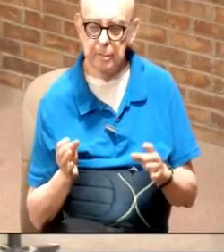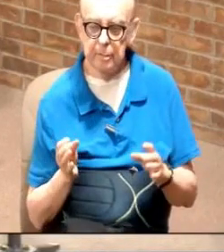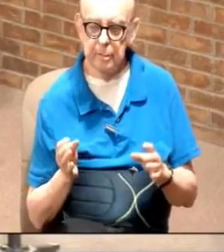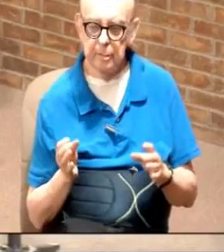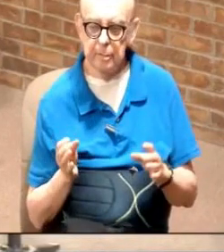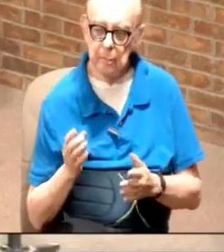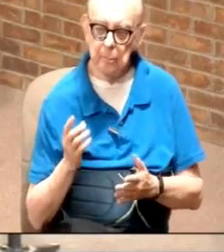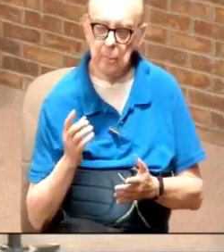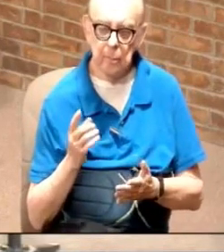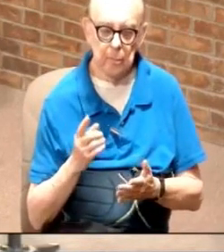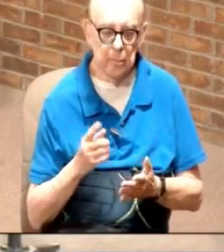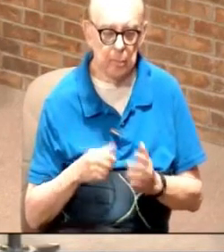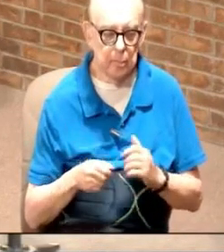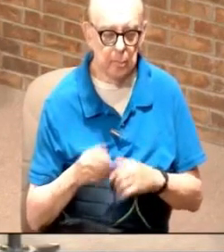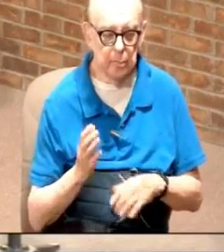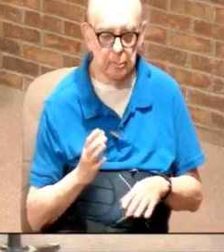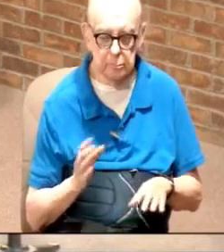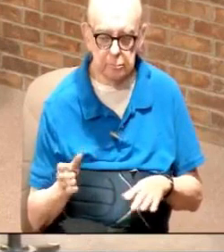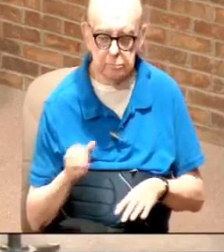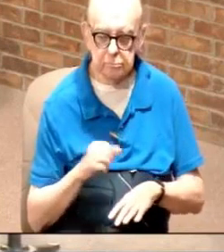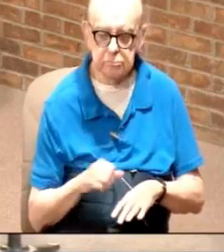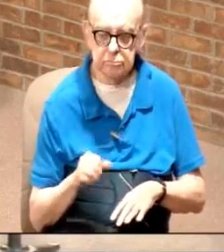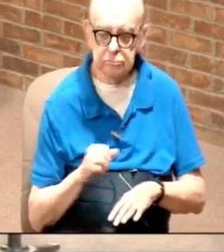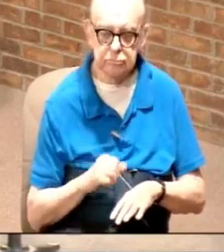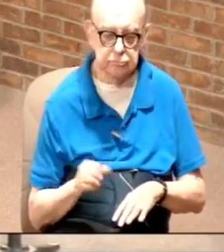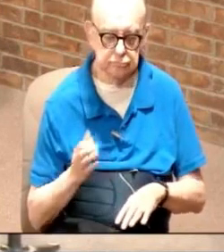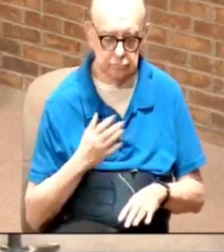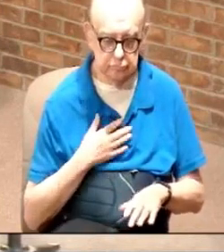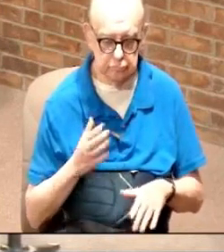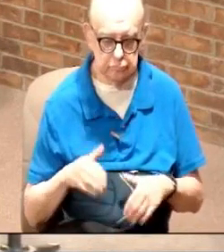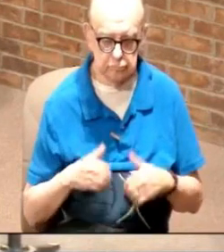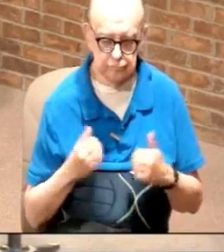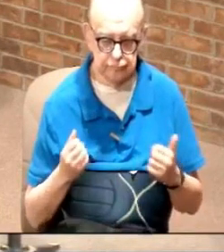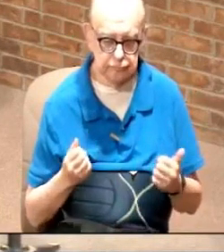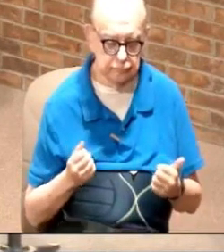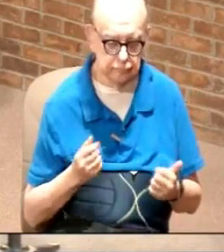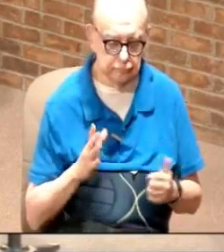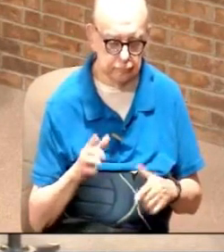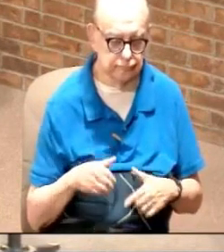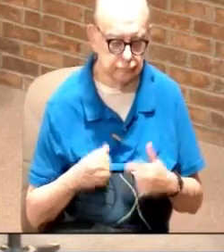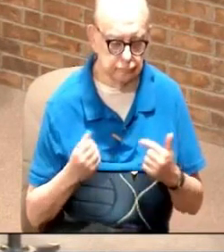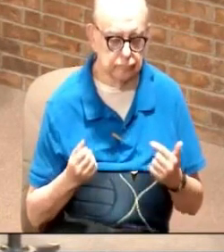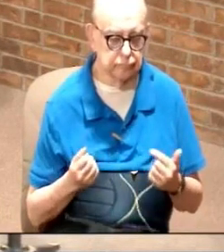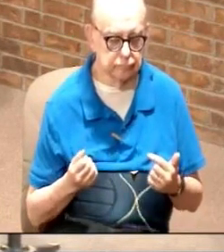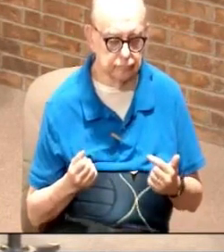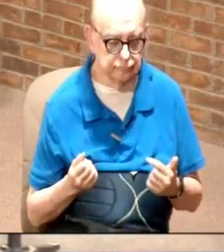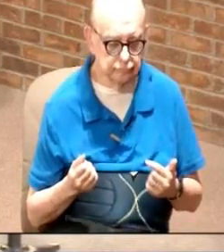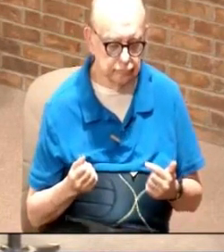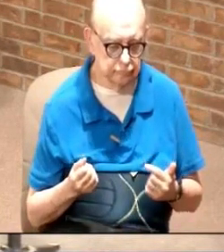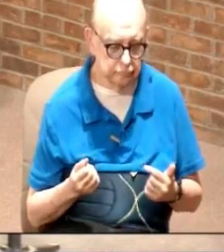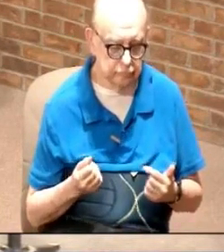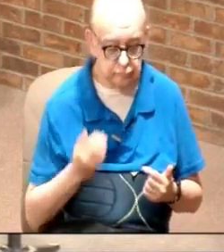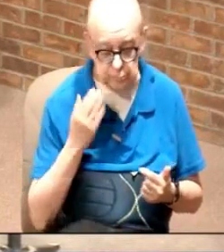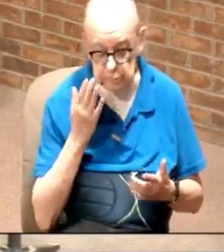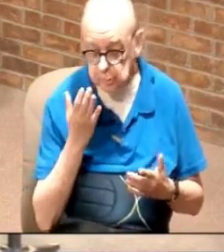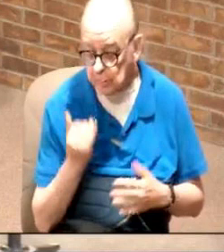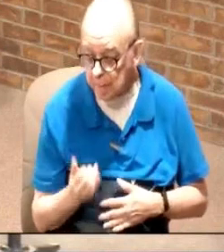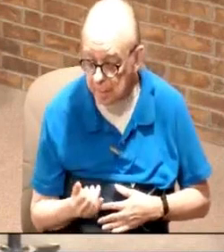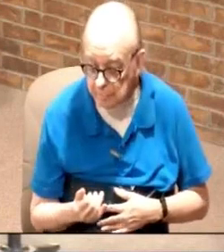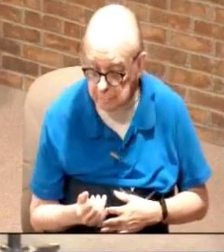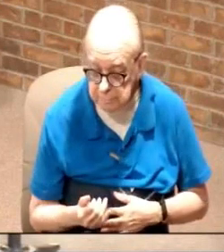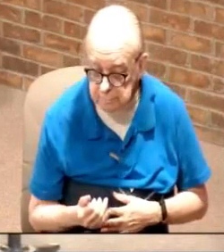so what does he do God anoints my life in your life and you want to know why